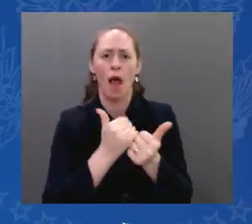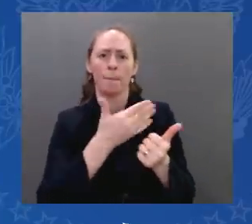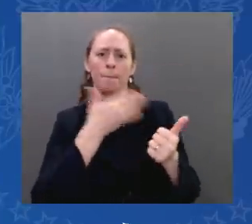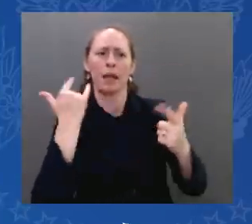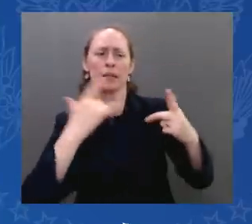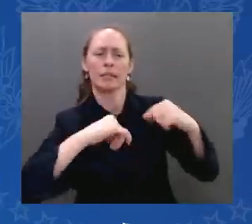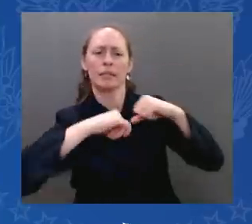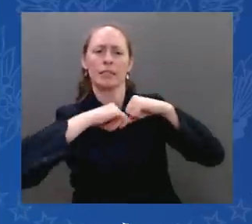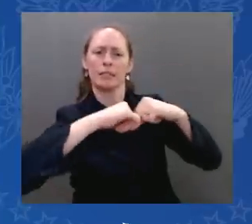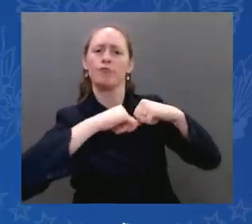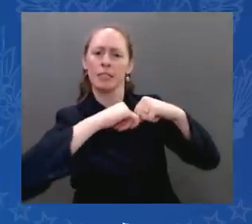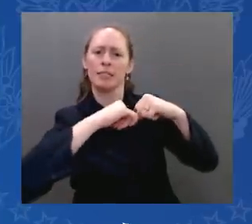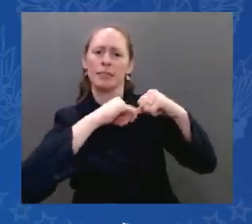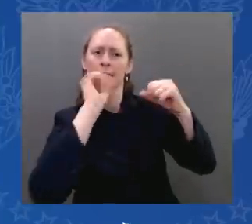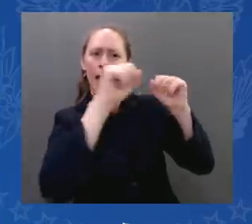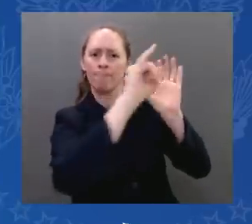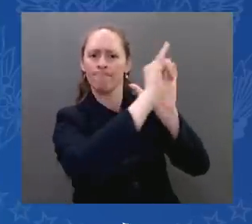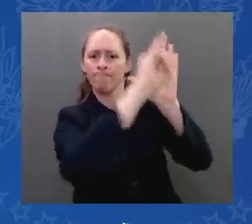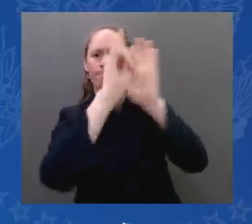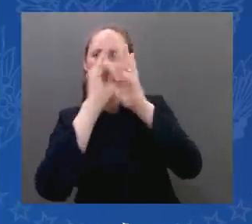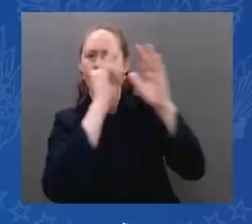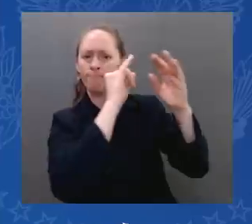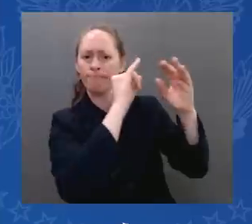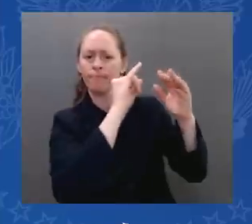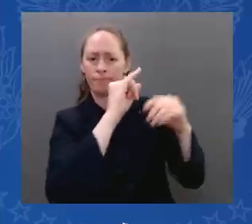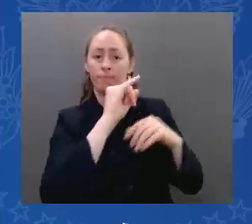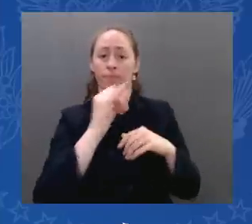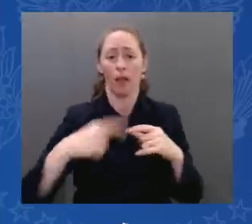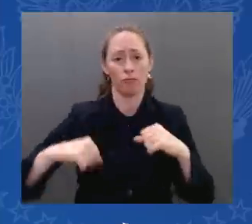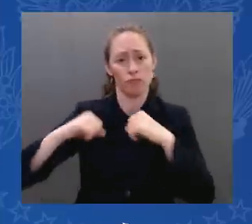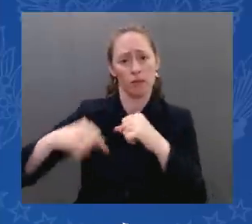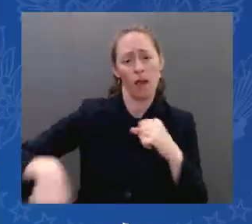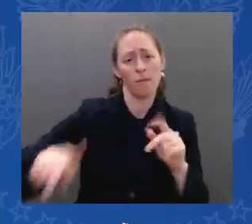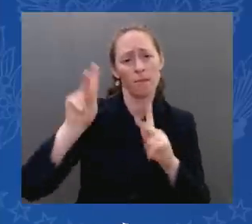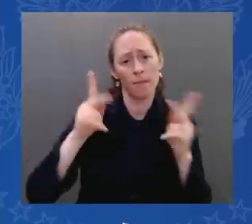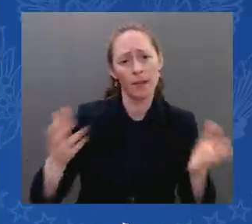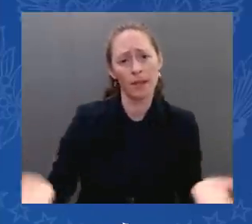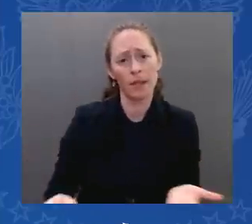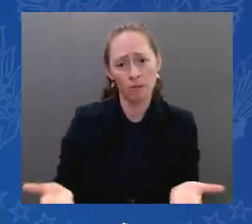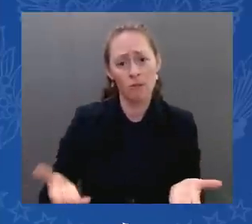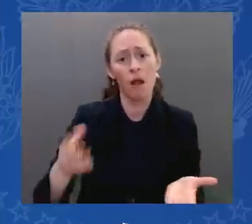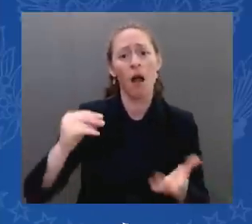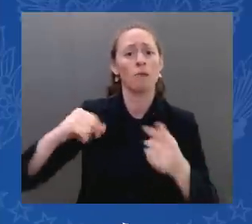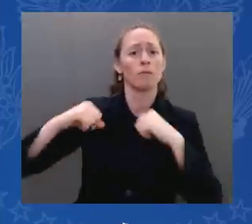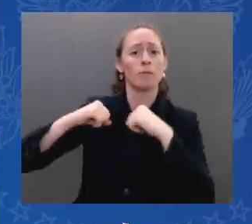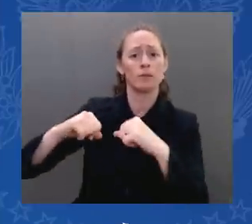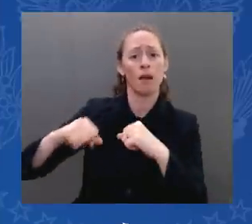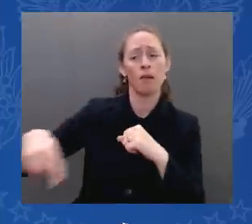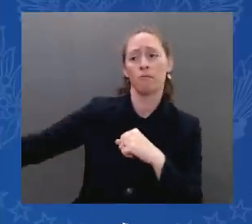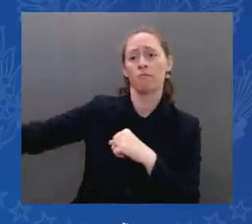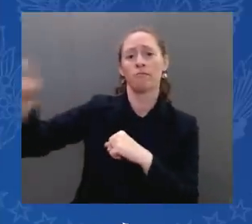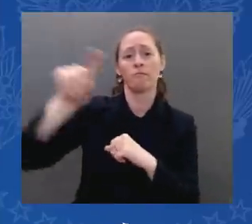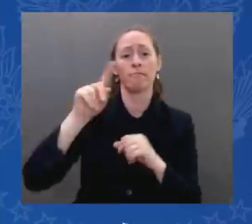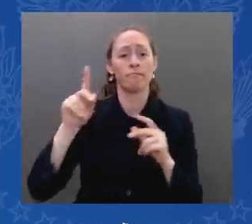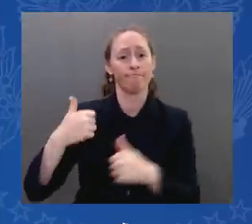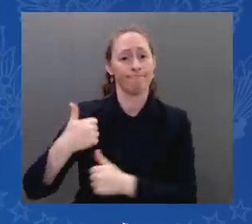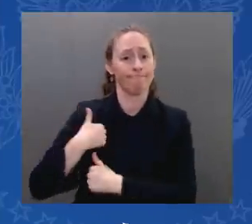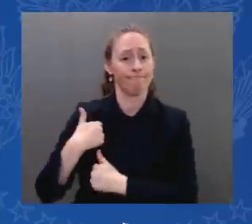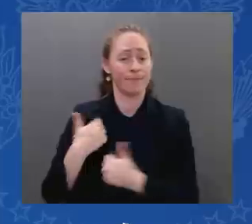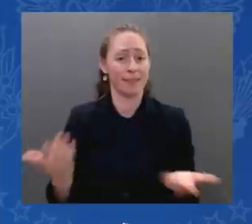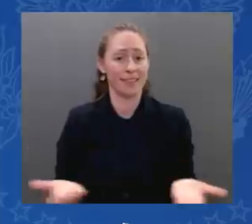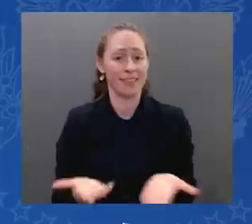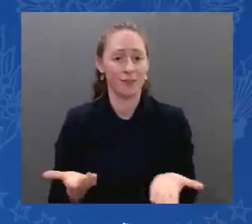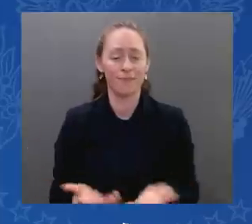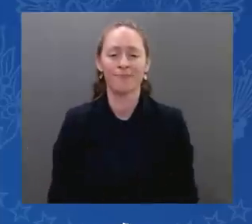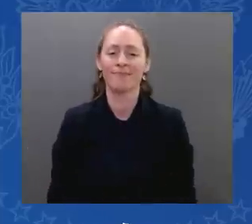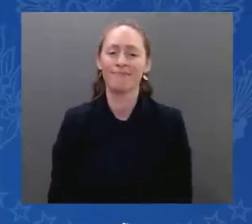Israel and the United States also stand together to defend fundamental values and underwrite